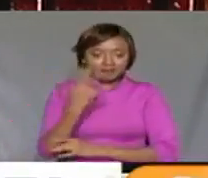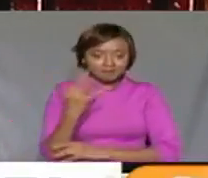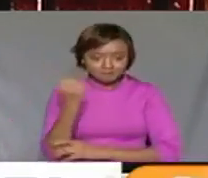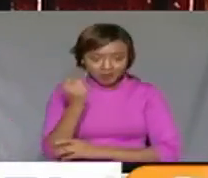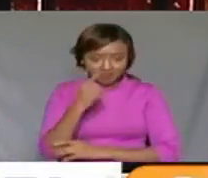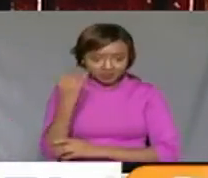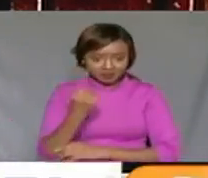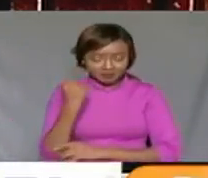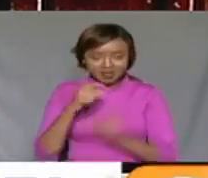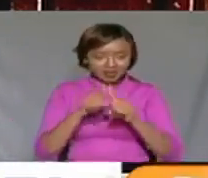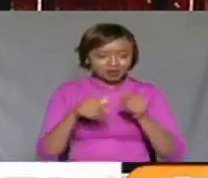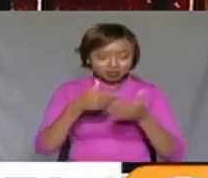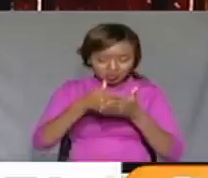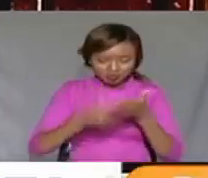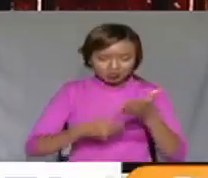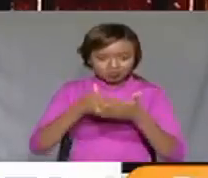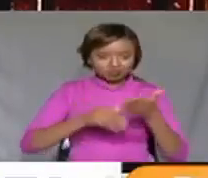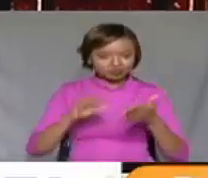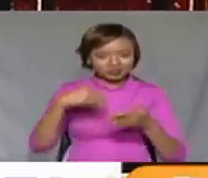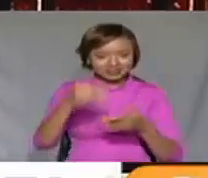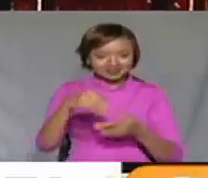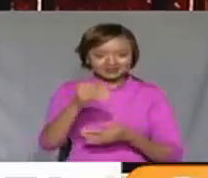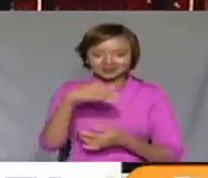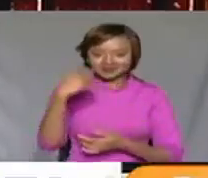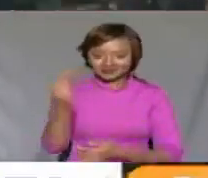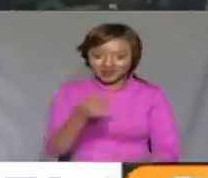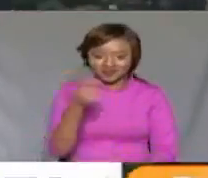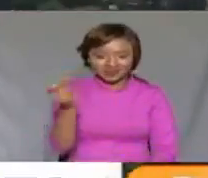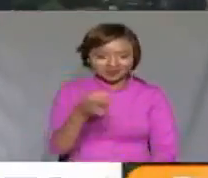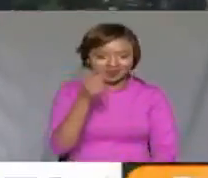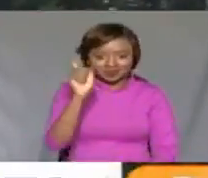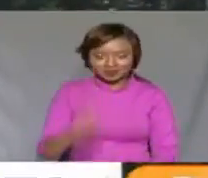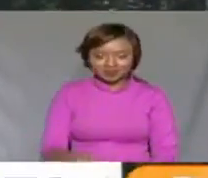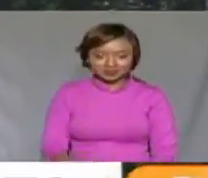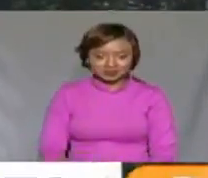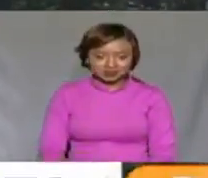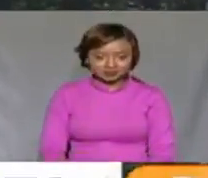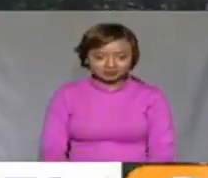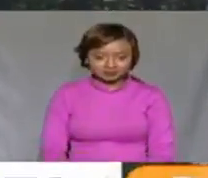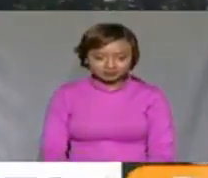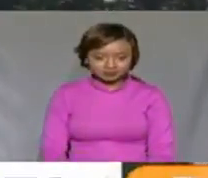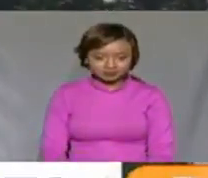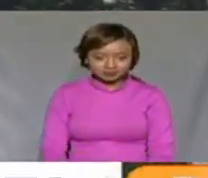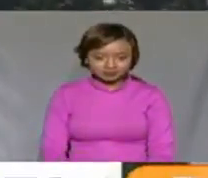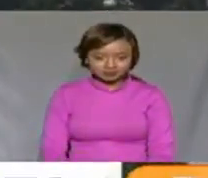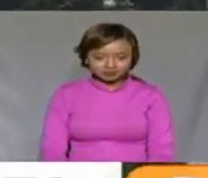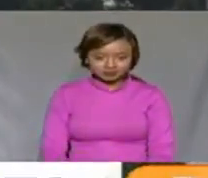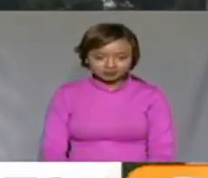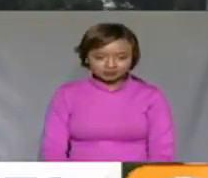from the end of this month. Francis Gashuri tells us more. Thank